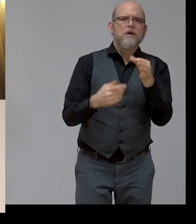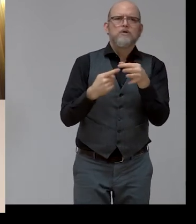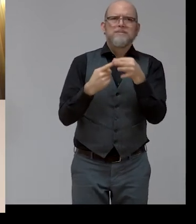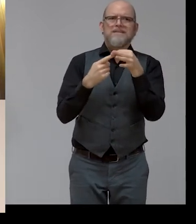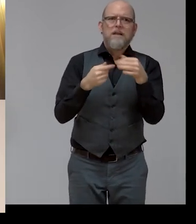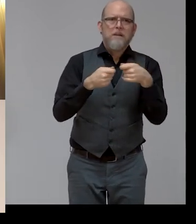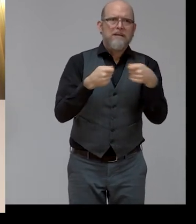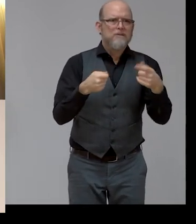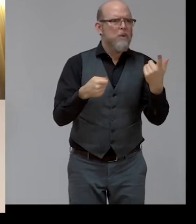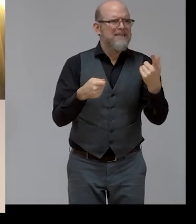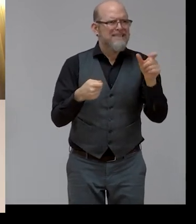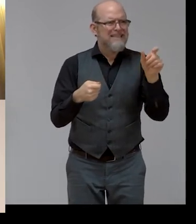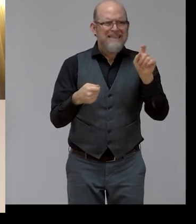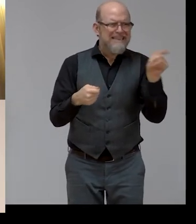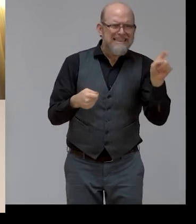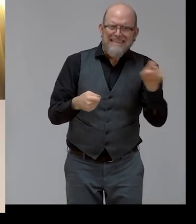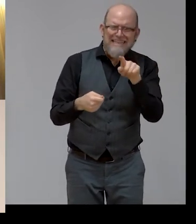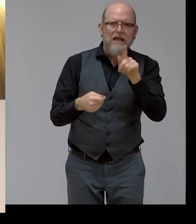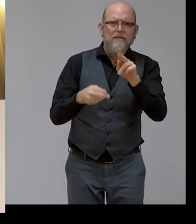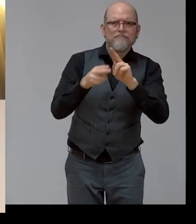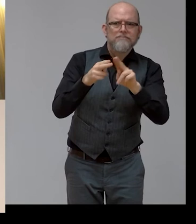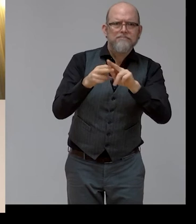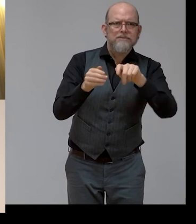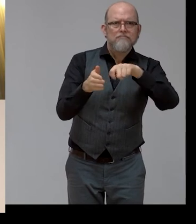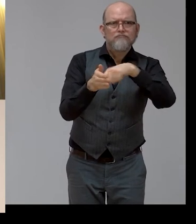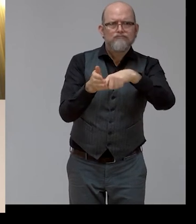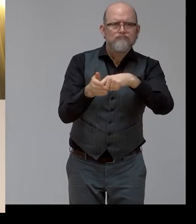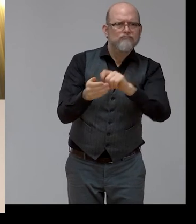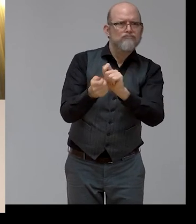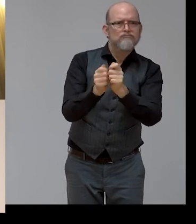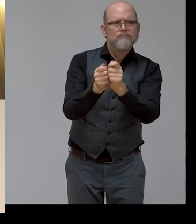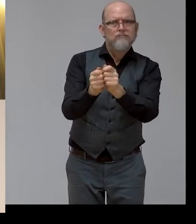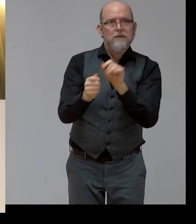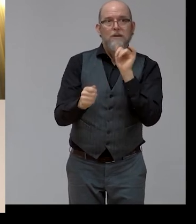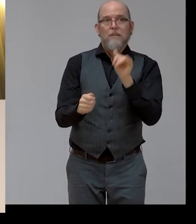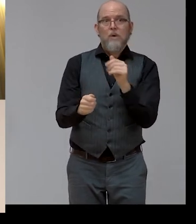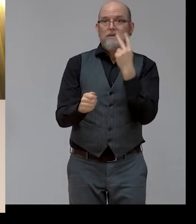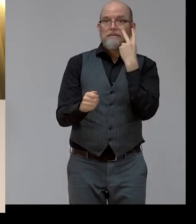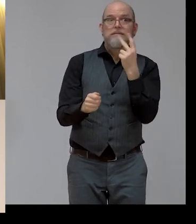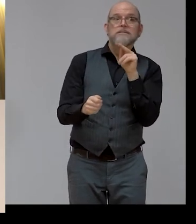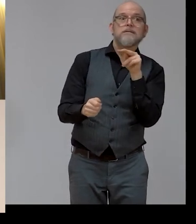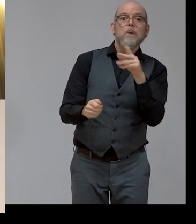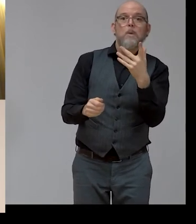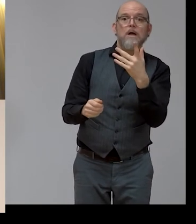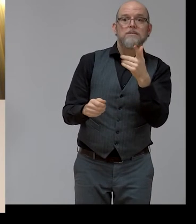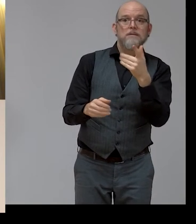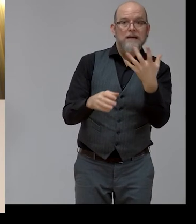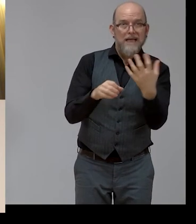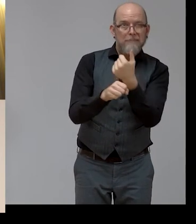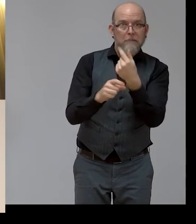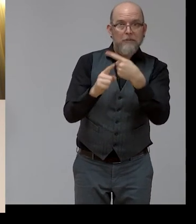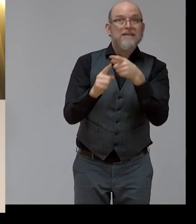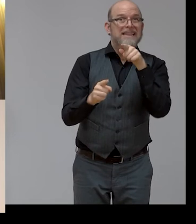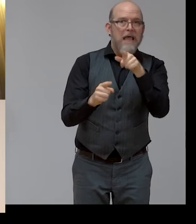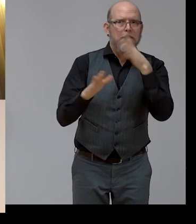a judgment as to where the best multiplier effects can be obtained, and back to you, Luke, thank you. Thank